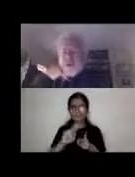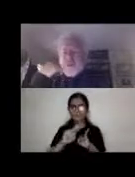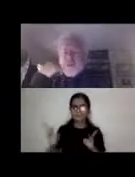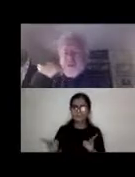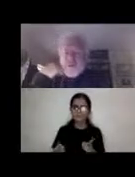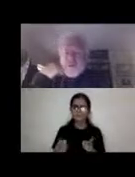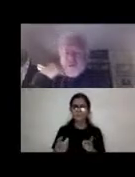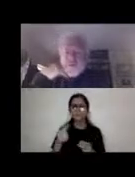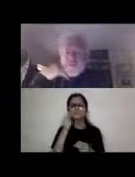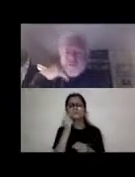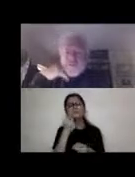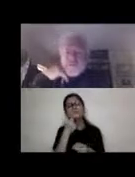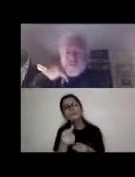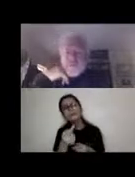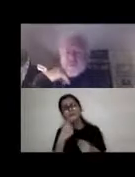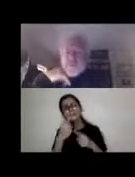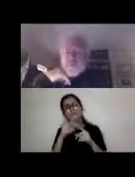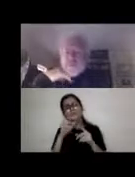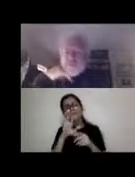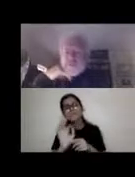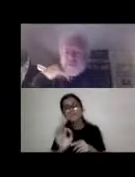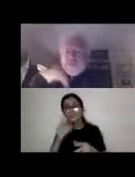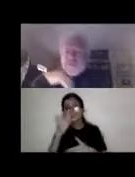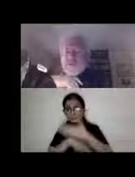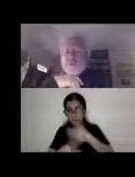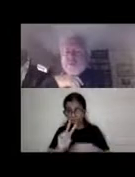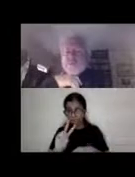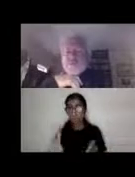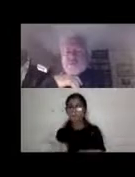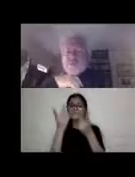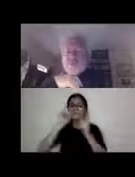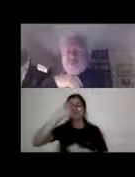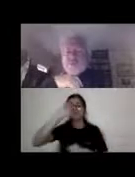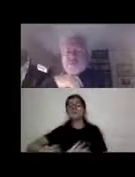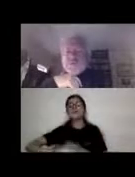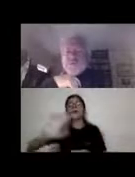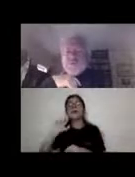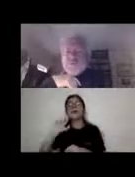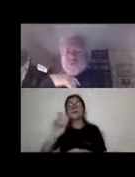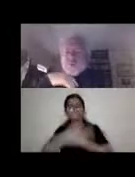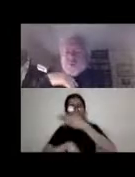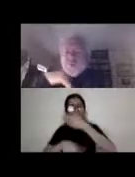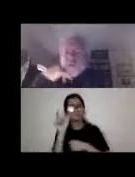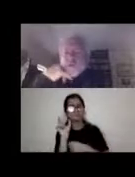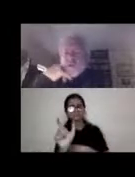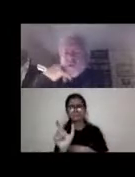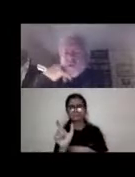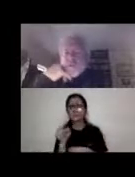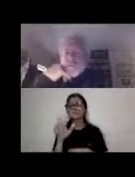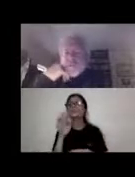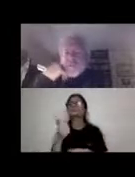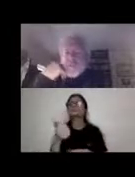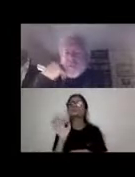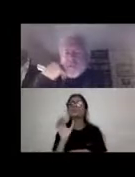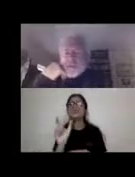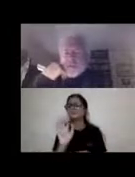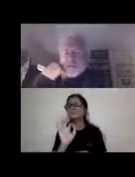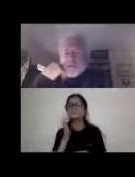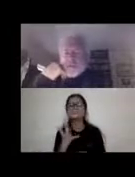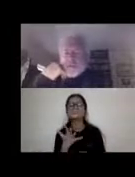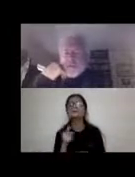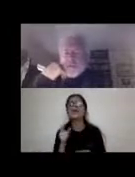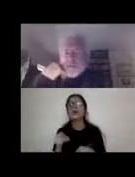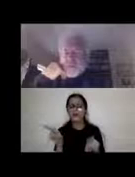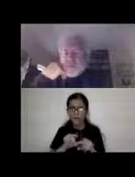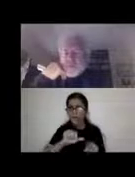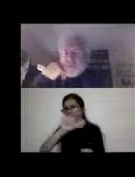the fact that disability was very different in India. And the word disability was not even a good word. Um, I've had other